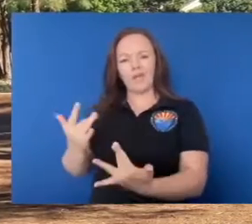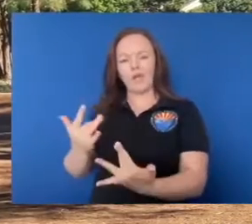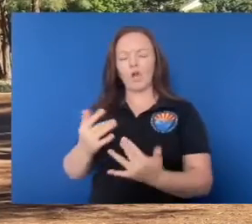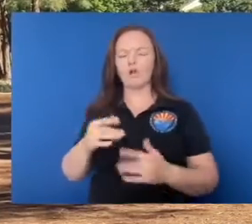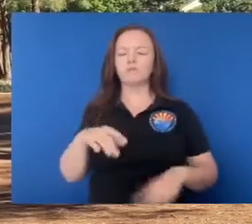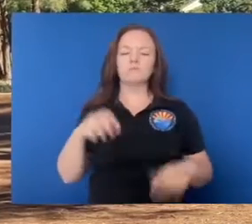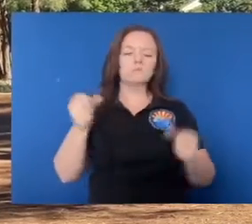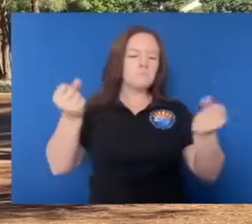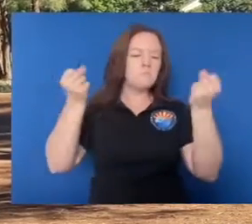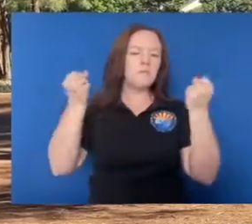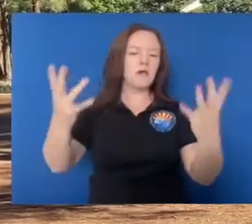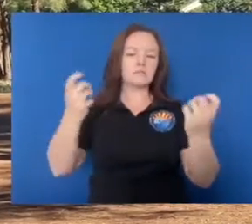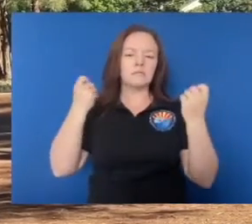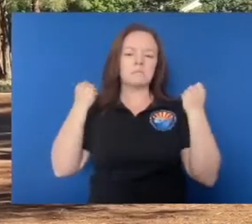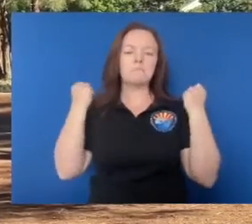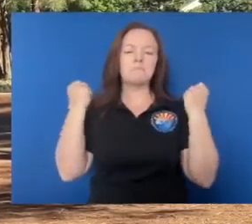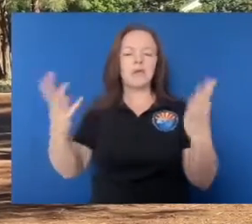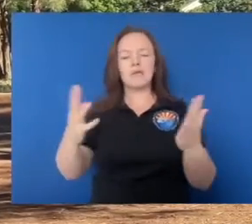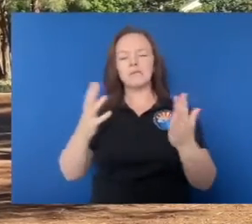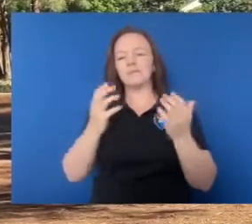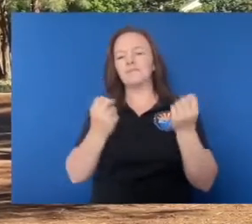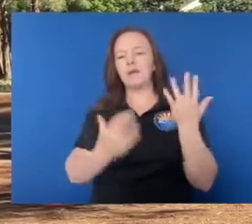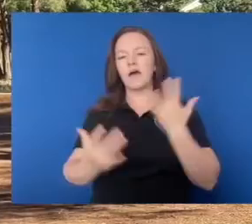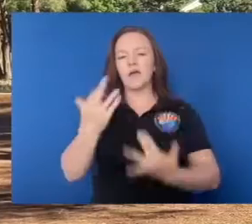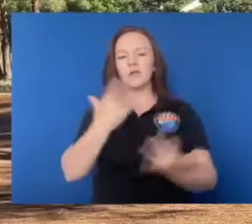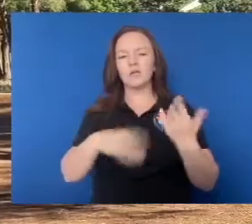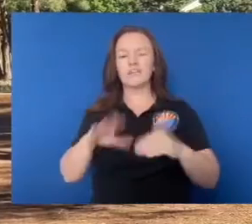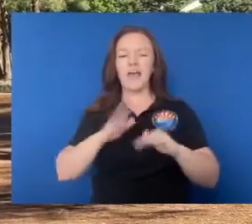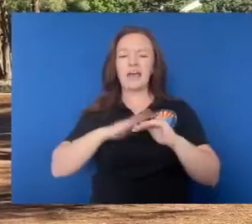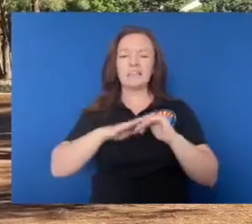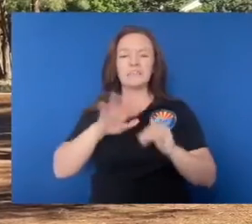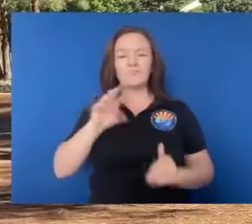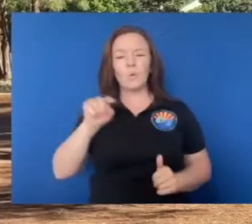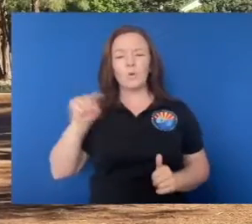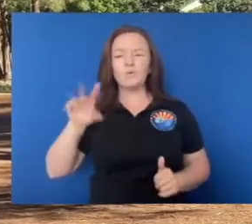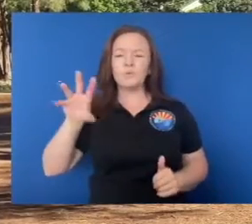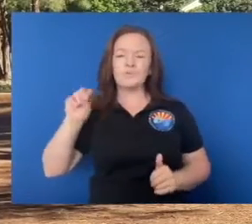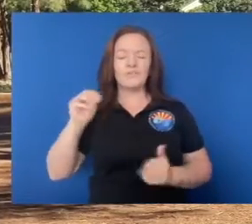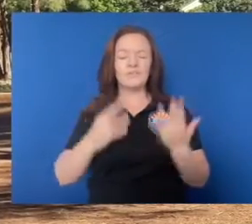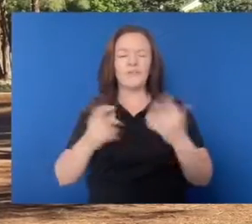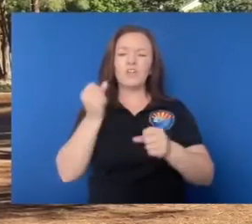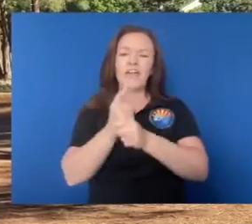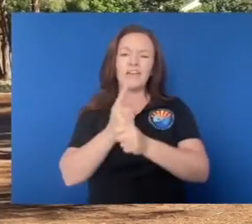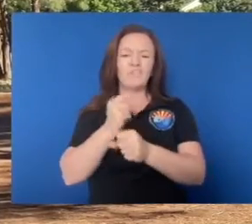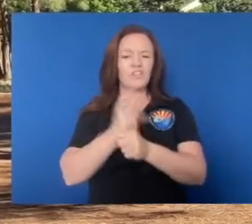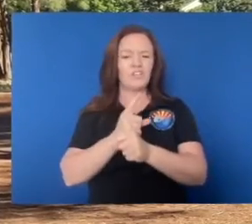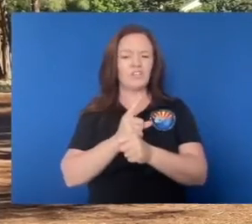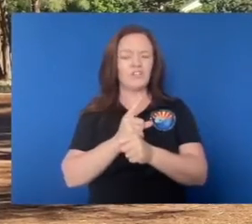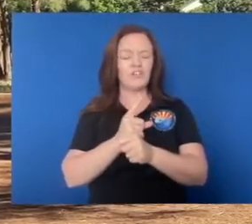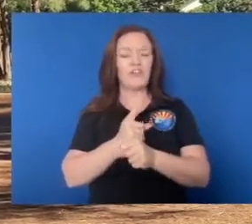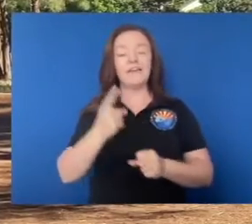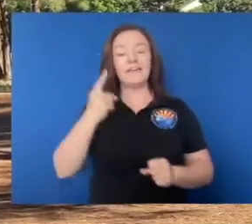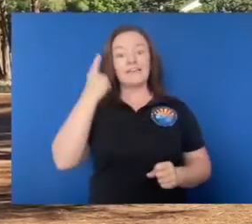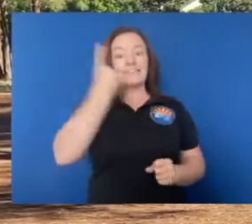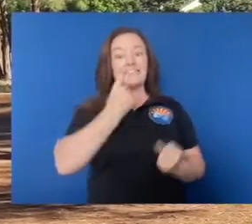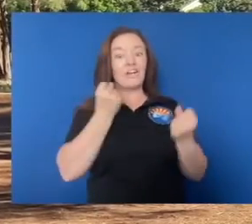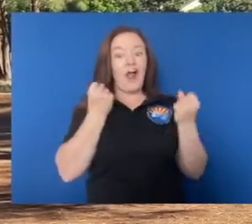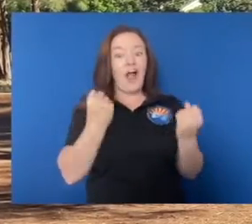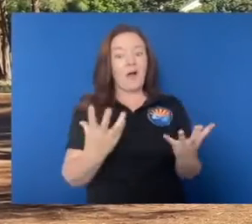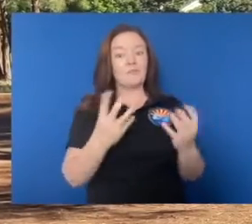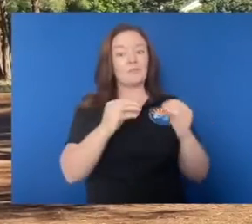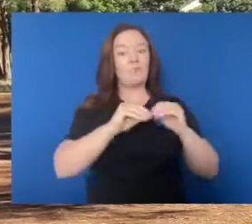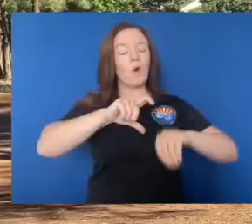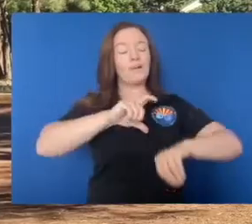Dozens. Dozens. Probably close to 40 or 50 fires. And just think how many more man hours we could do